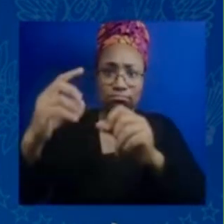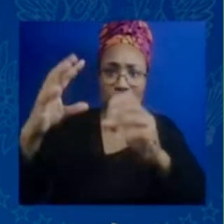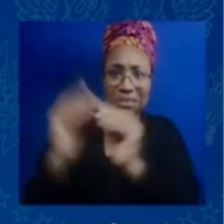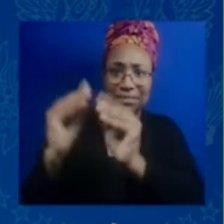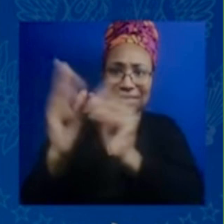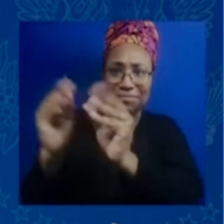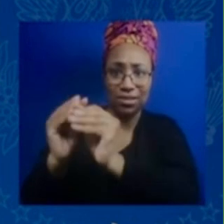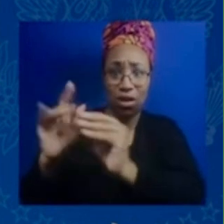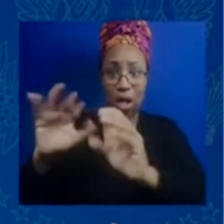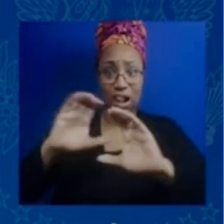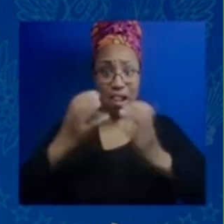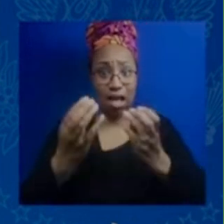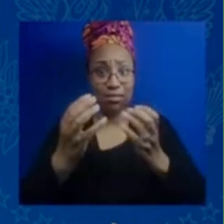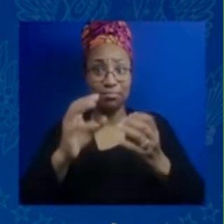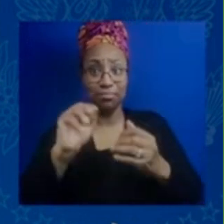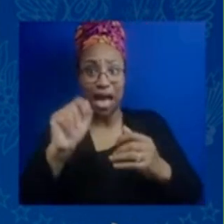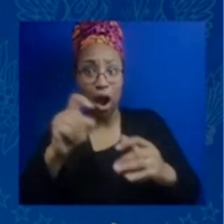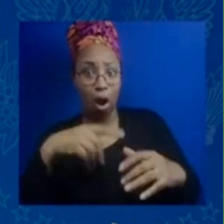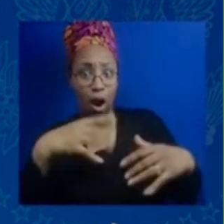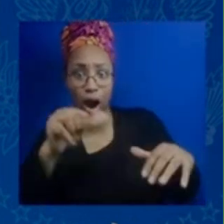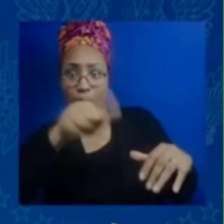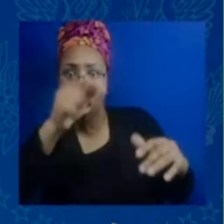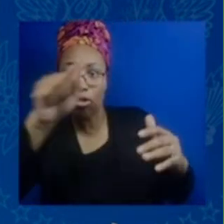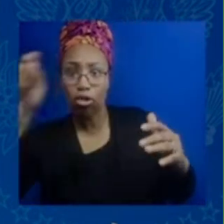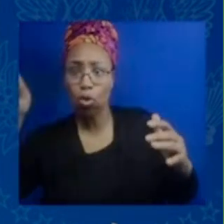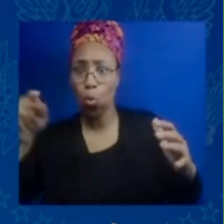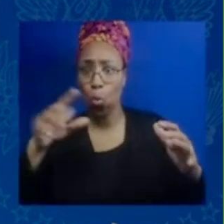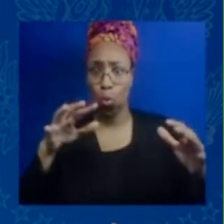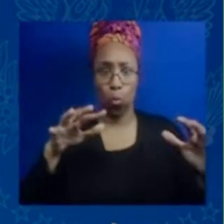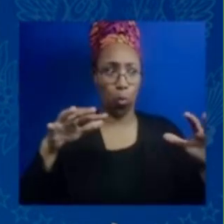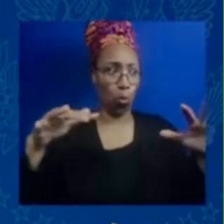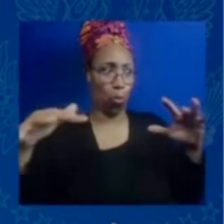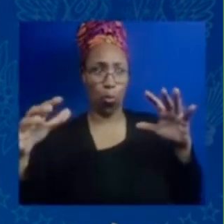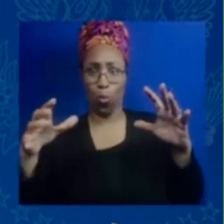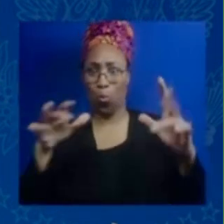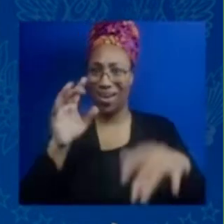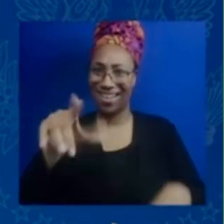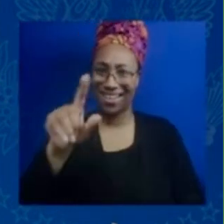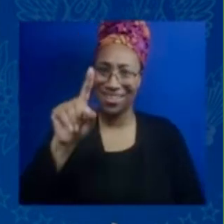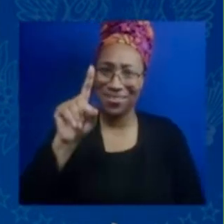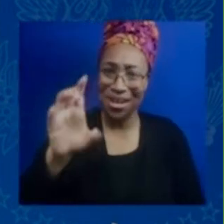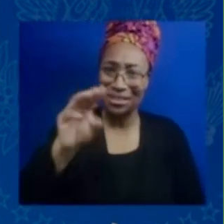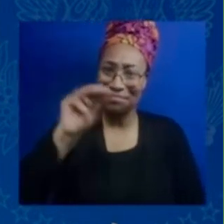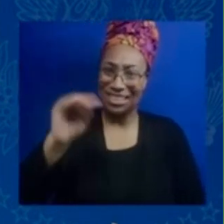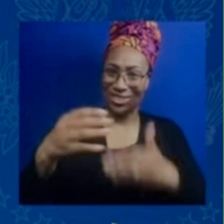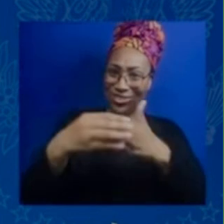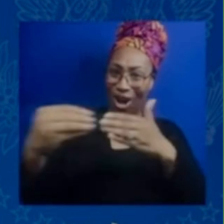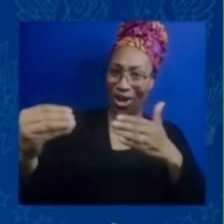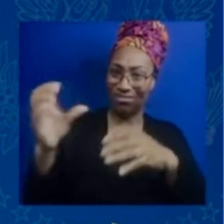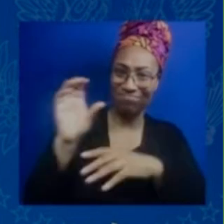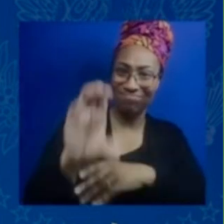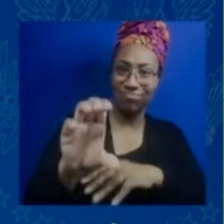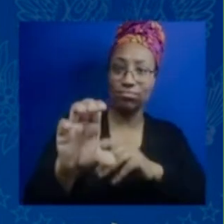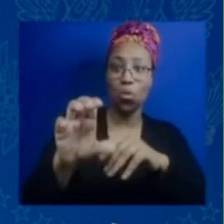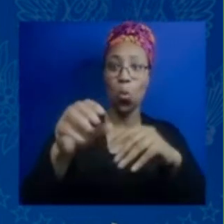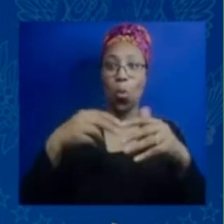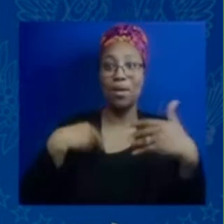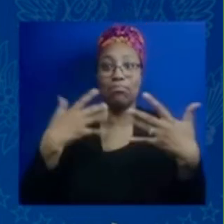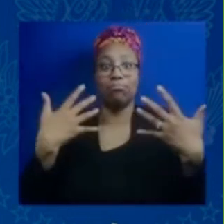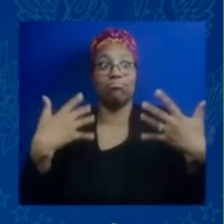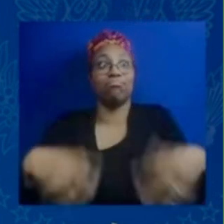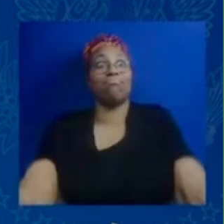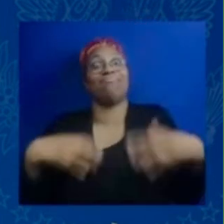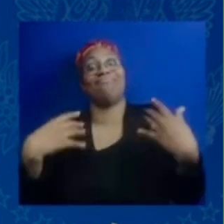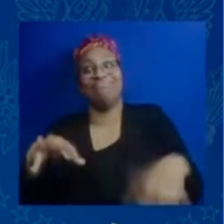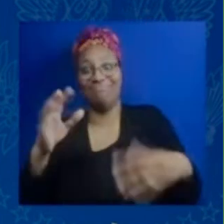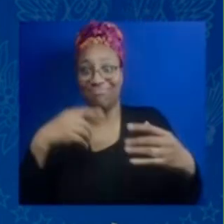iterating is such an important part of the entrepreneurship journey and to not get stuck because if I didn't keep moving a lot of people